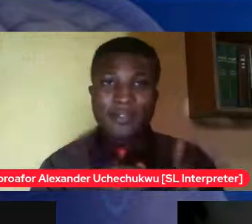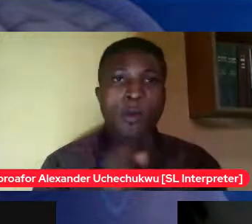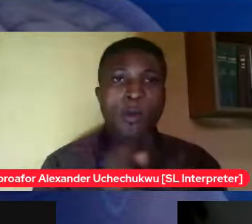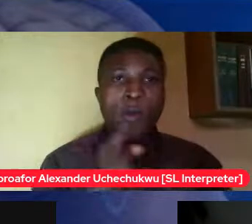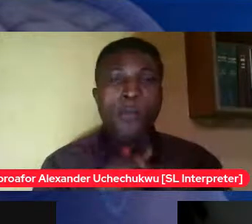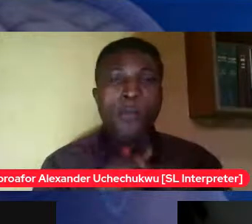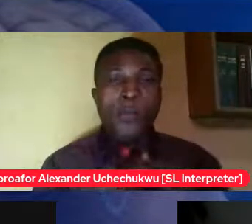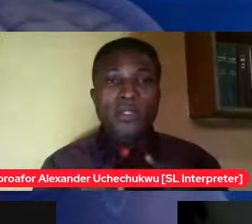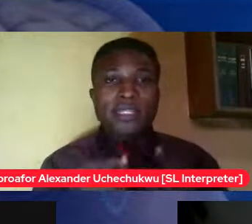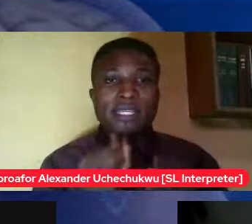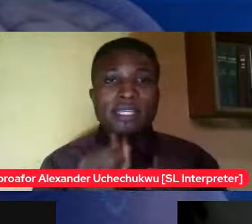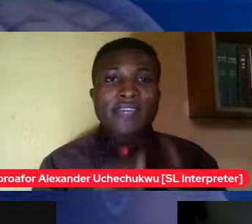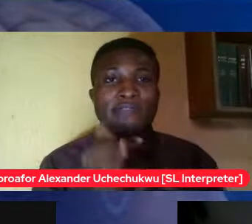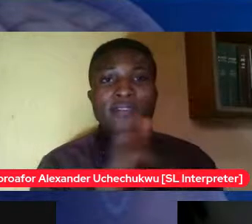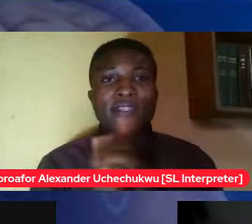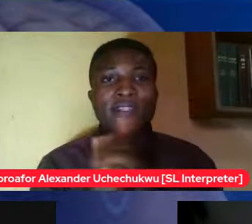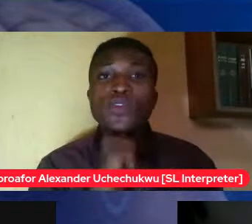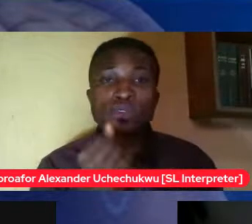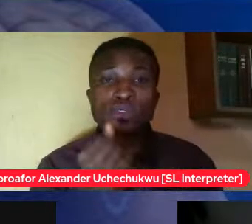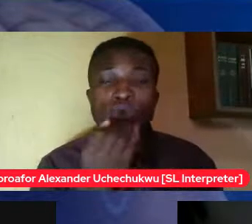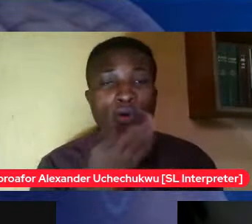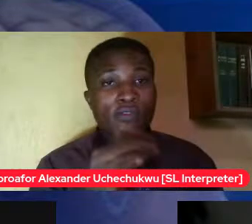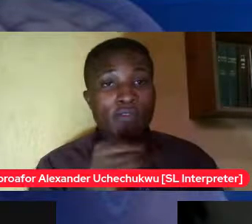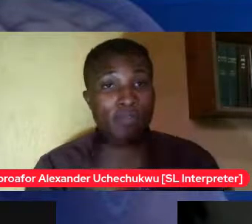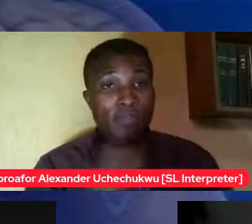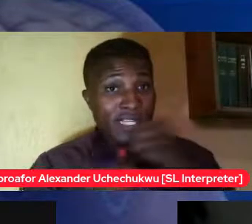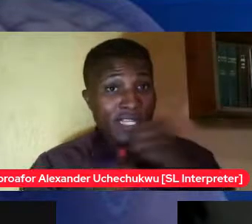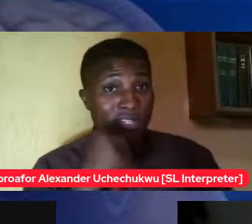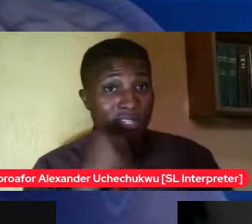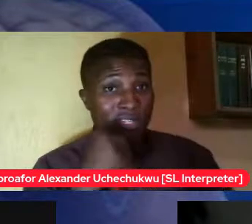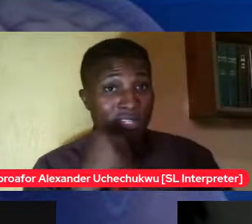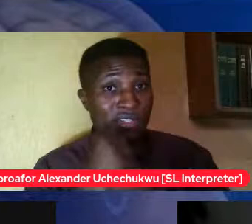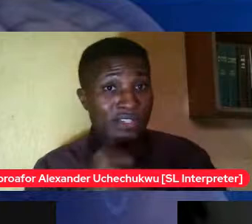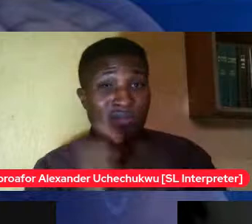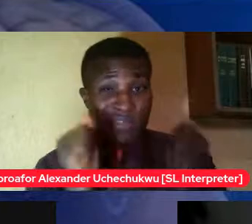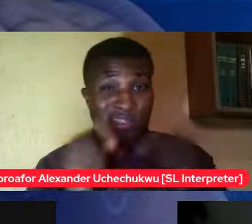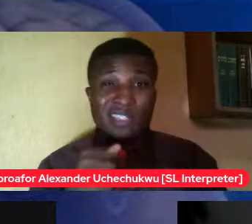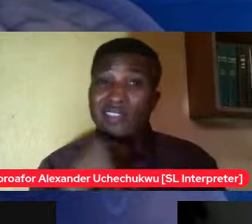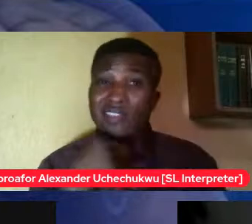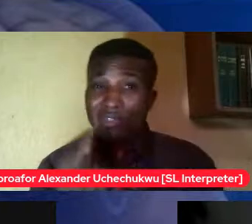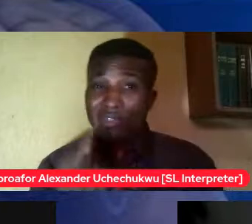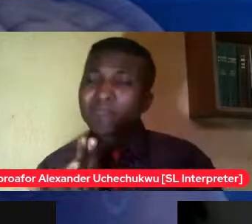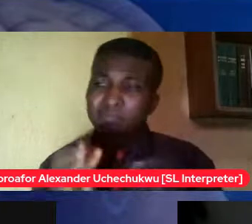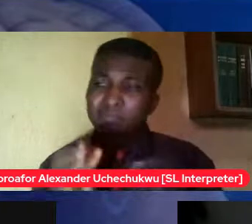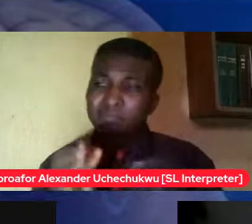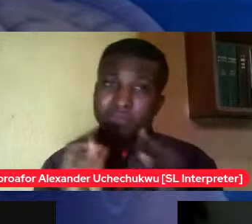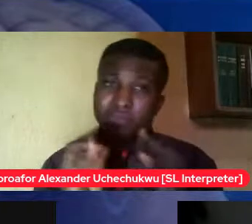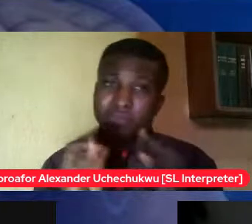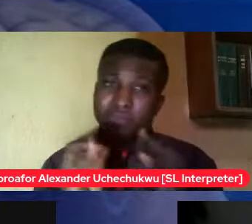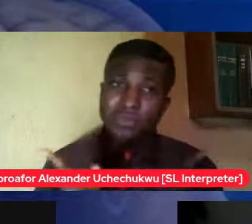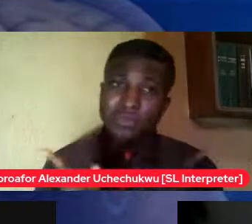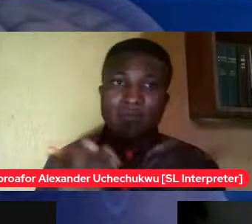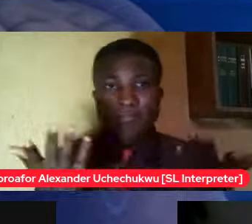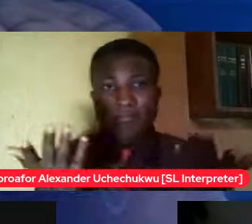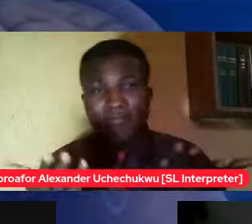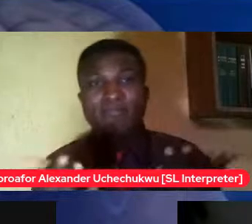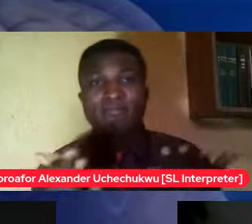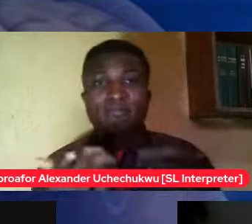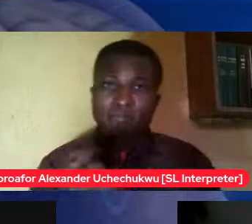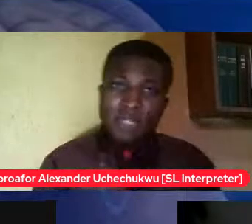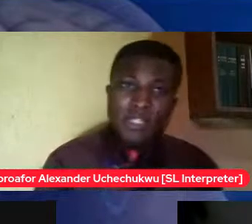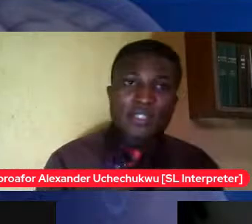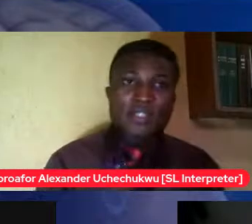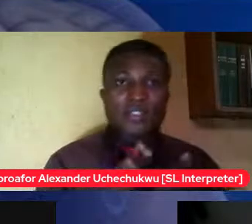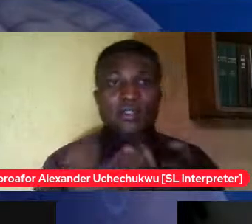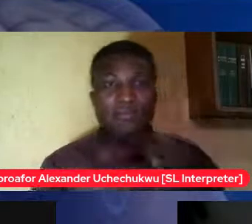can sit on the chair quietly and just focus on something else or they can excuse themselves and just move around within the vicinity or